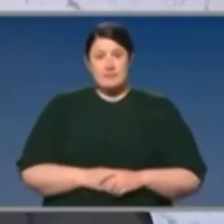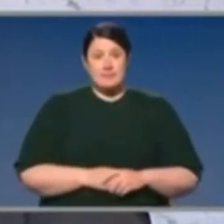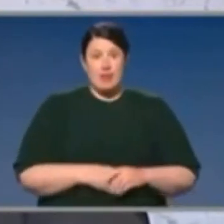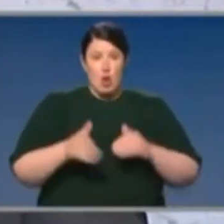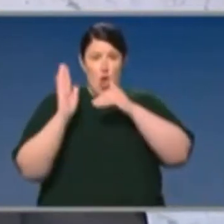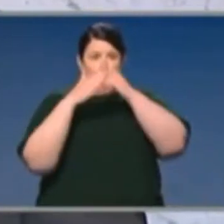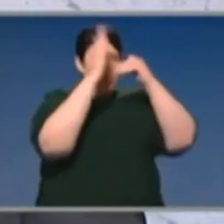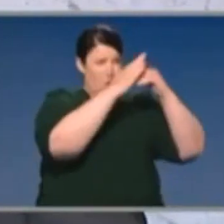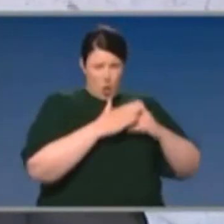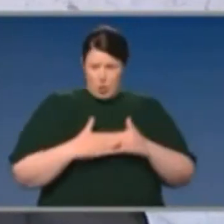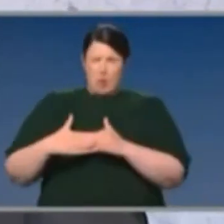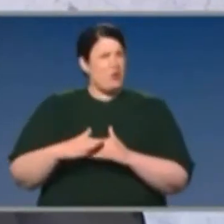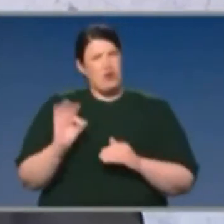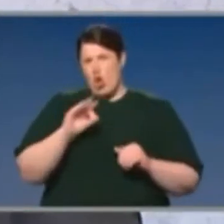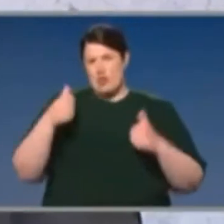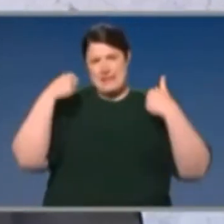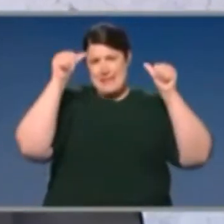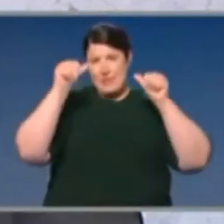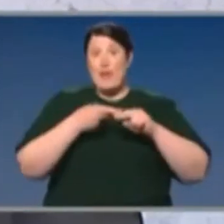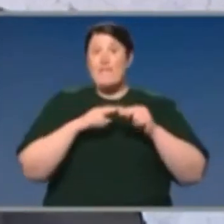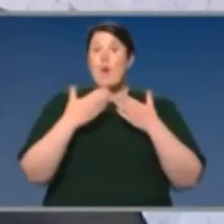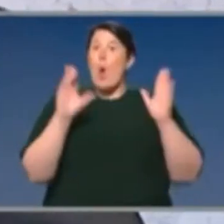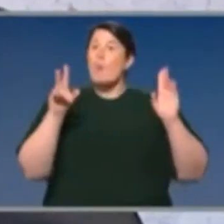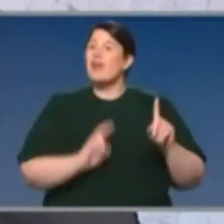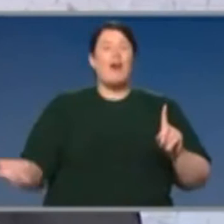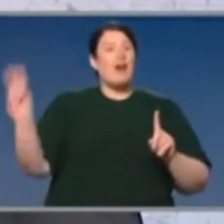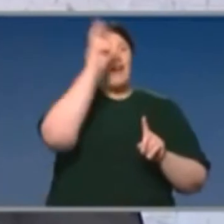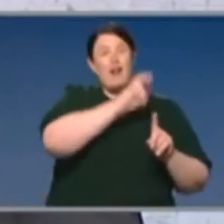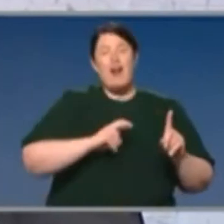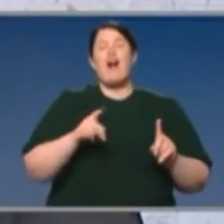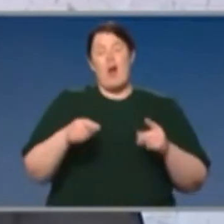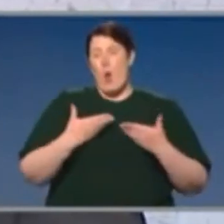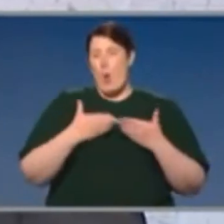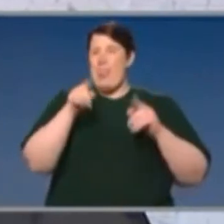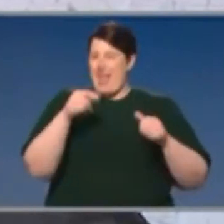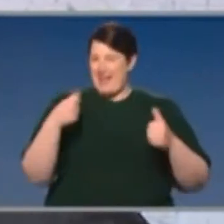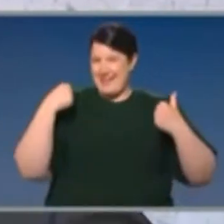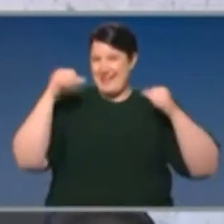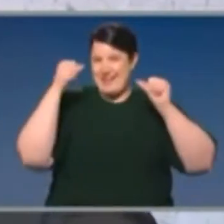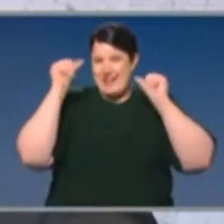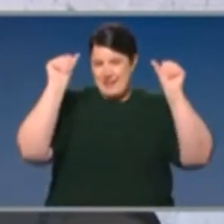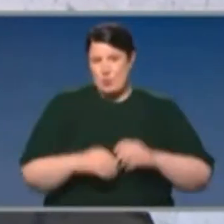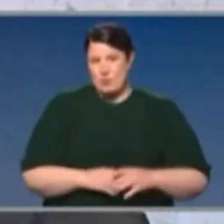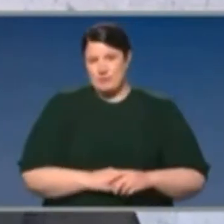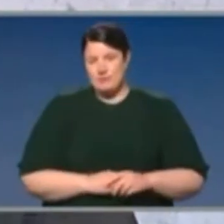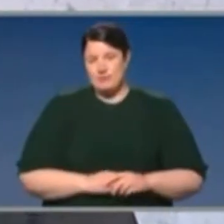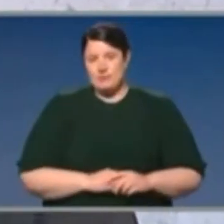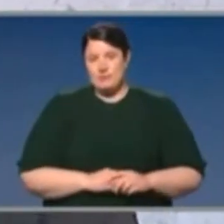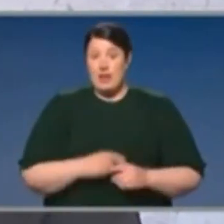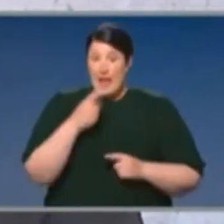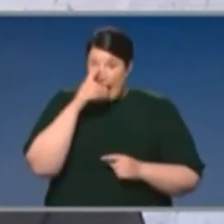being open is success. And you're only going to achieve that, in our view, ultimately and over time,